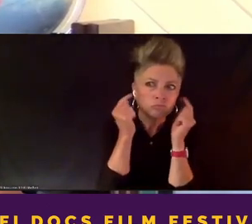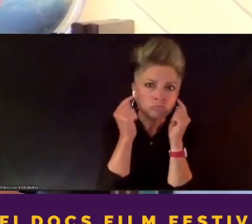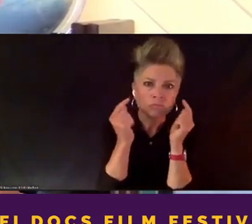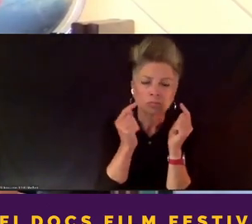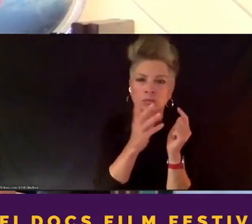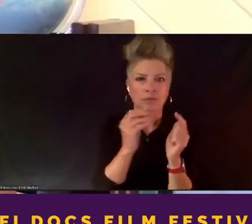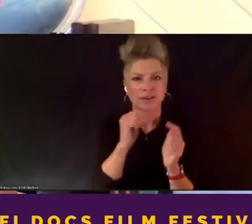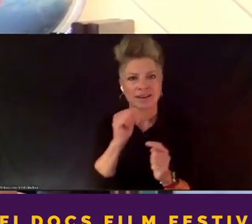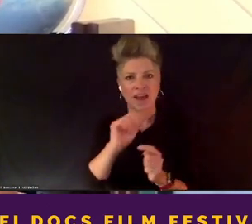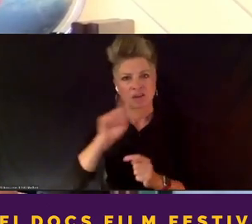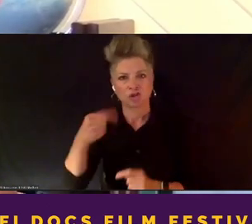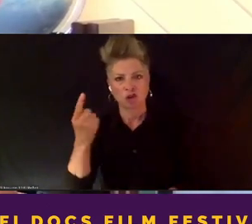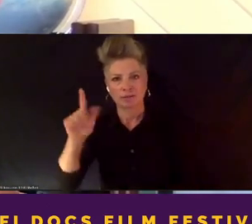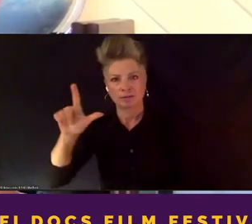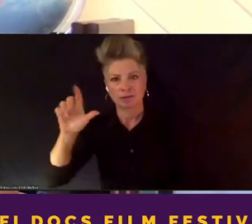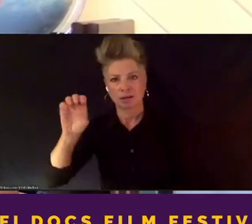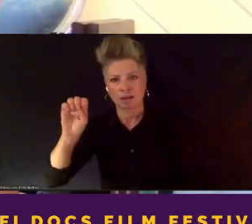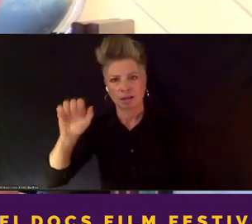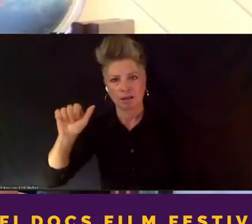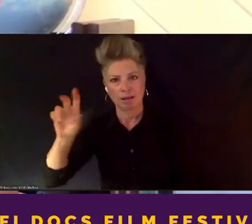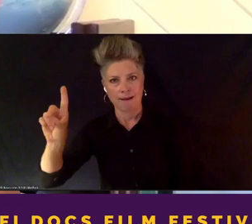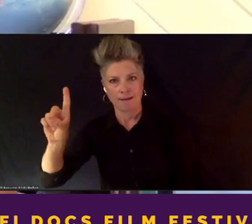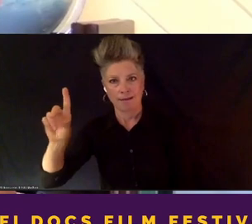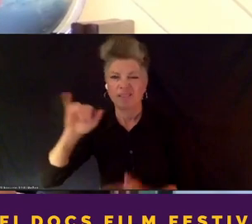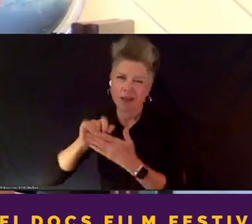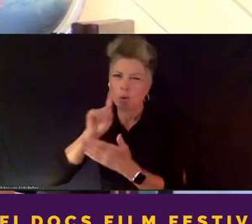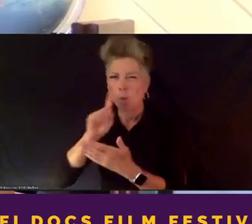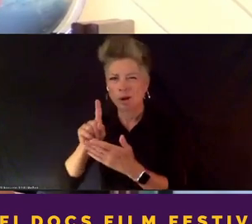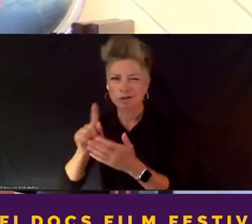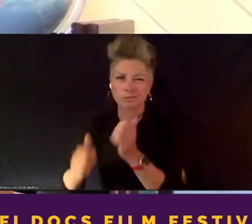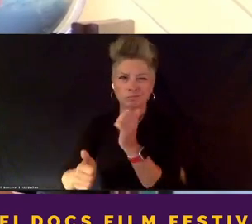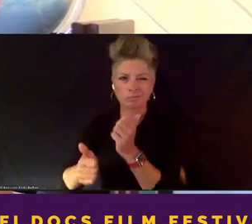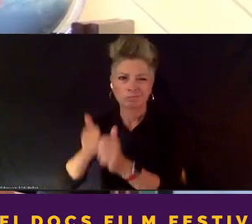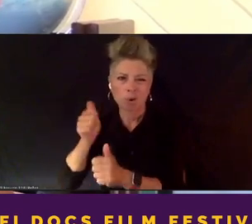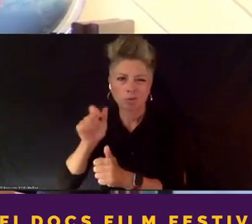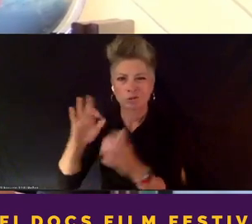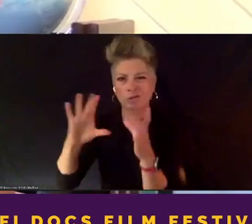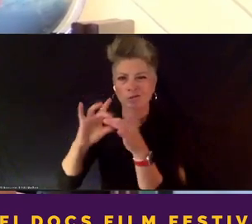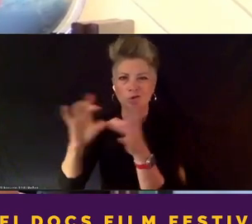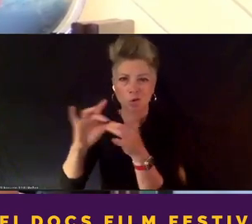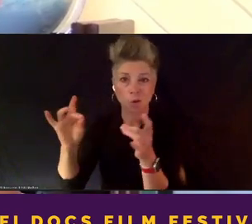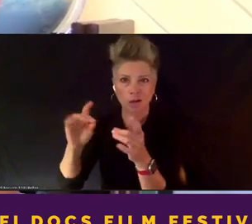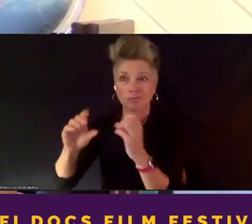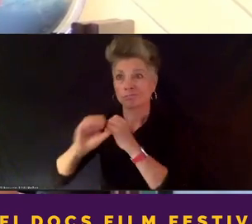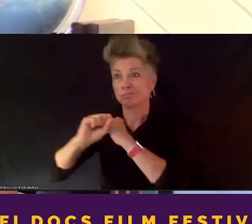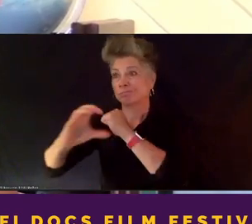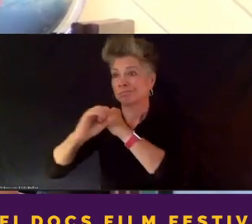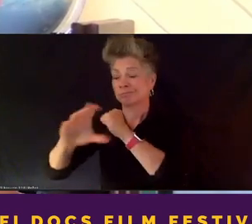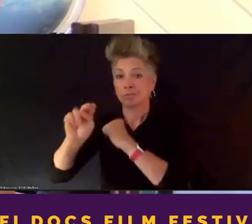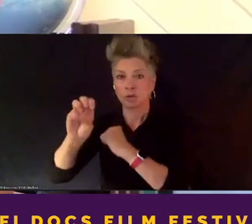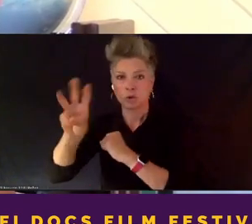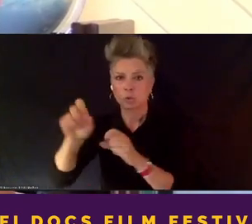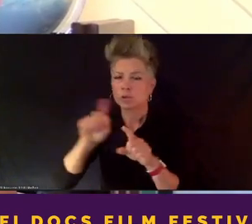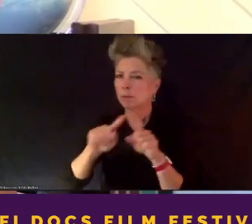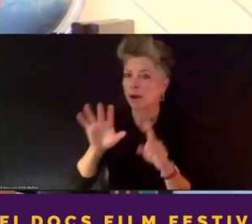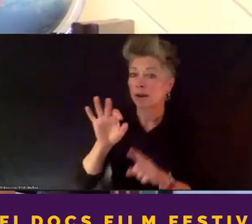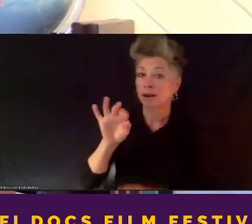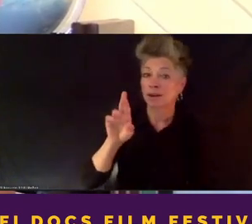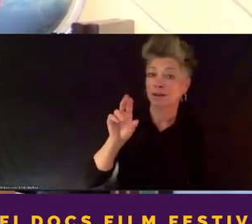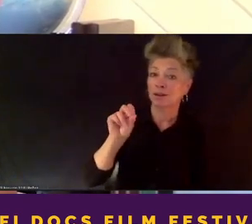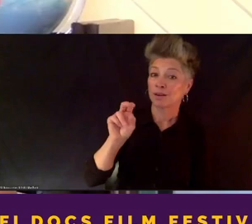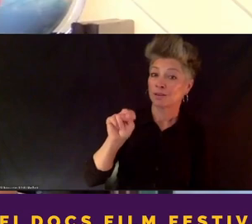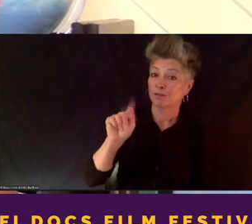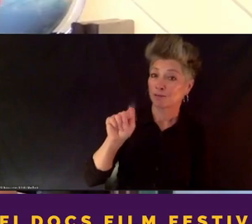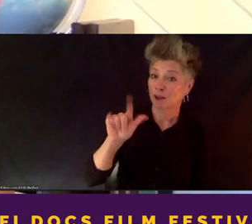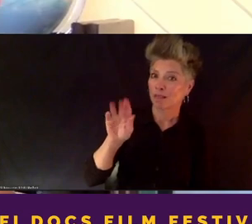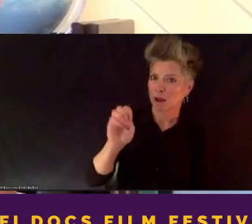crisis, which is really what, you know, what was the national story. You know, so for us, for it to be a front line, it needed to go beyond what everybody sort of